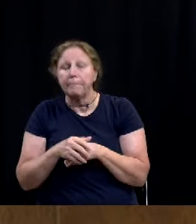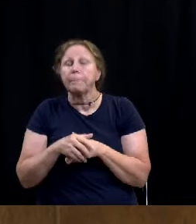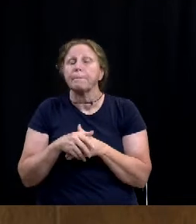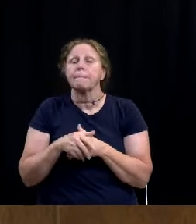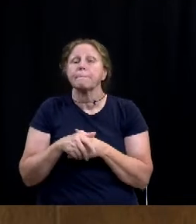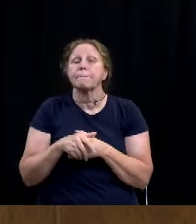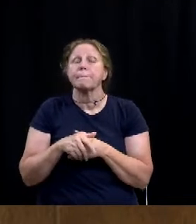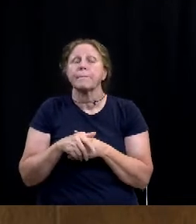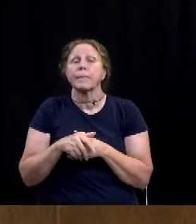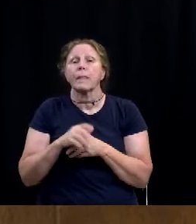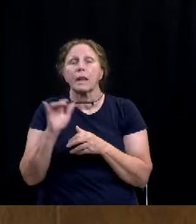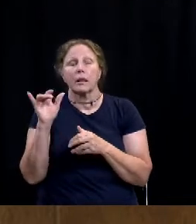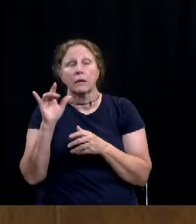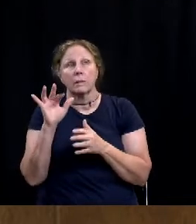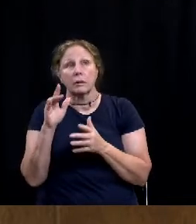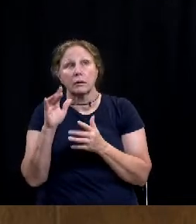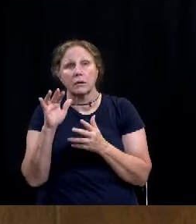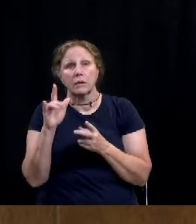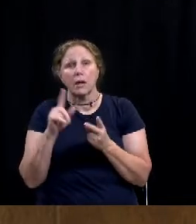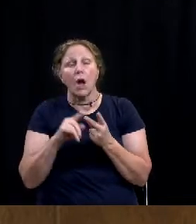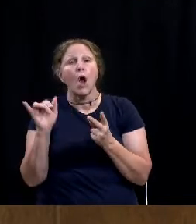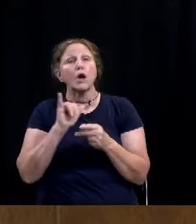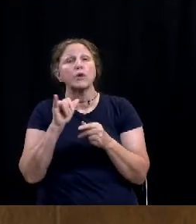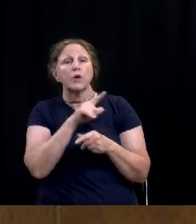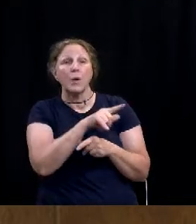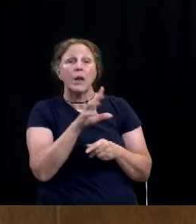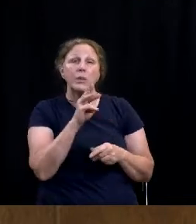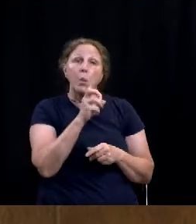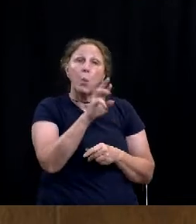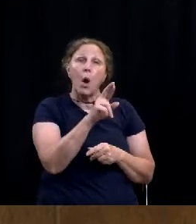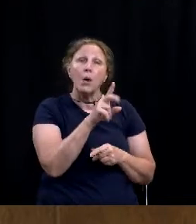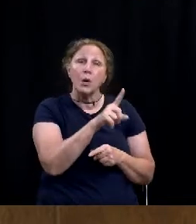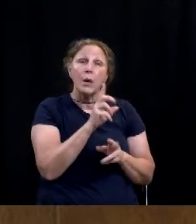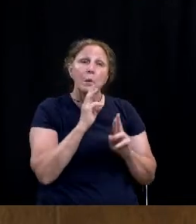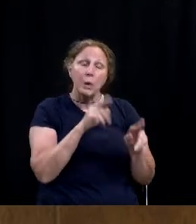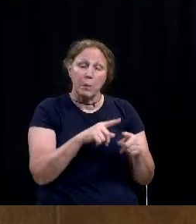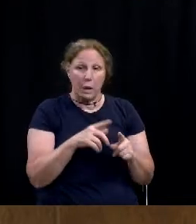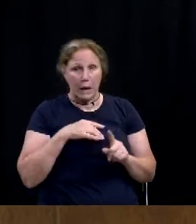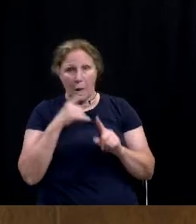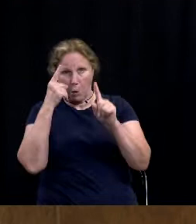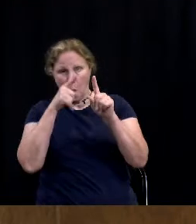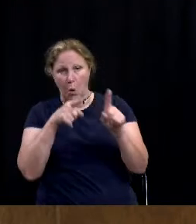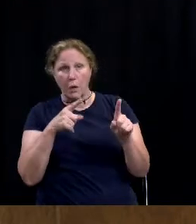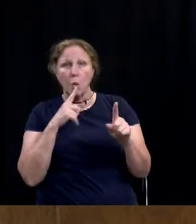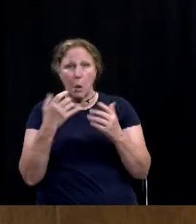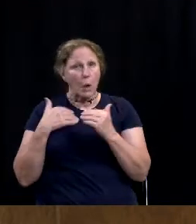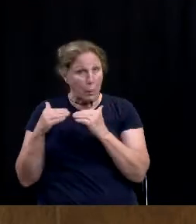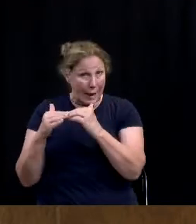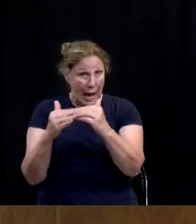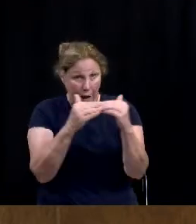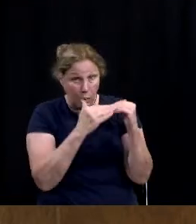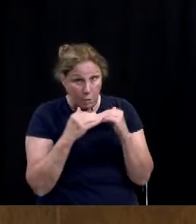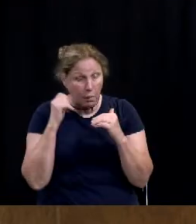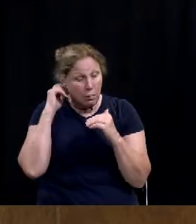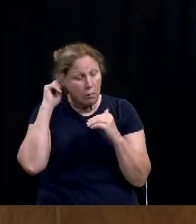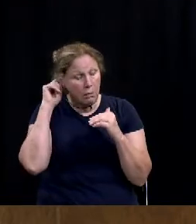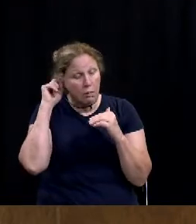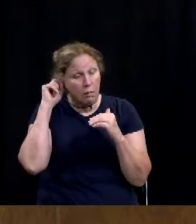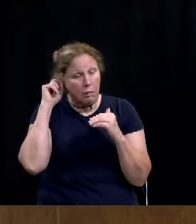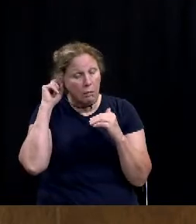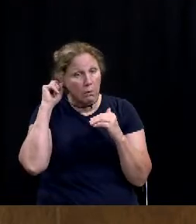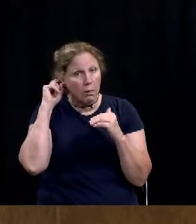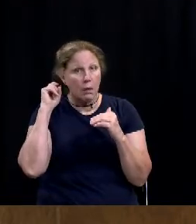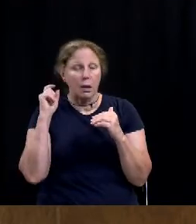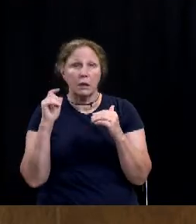I know that in the consultant's report, and I think we've mentioned it too, that our goal has been to be equitable and proportional